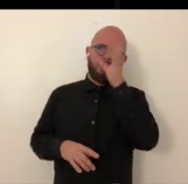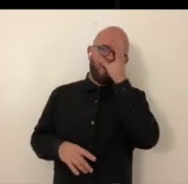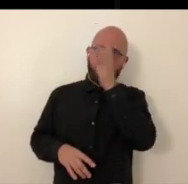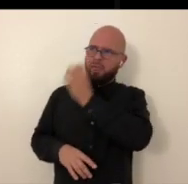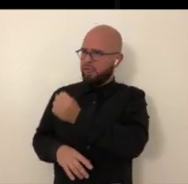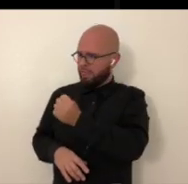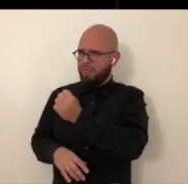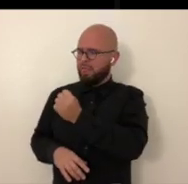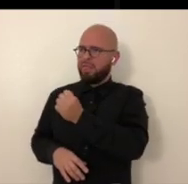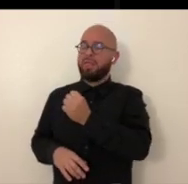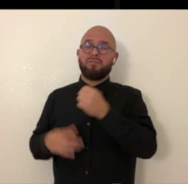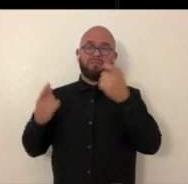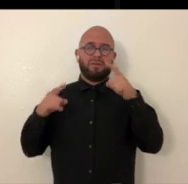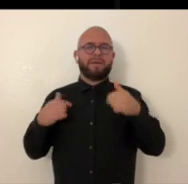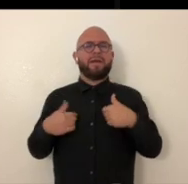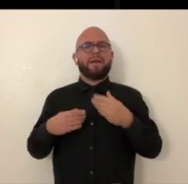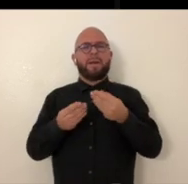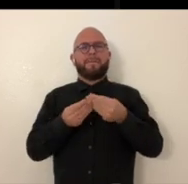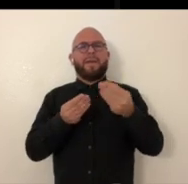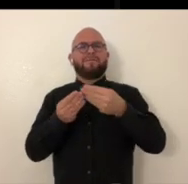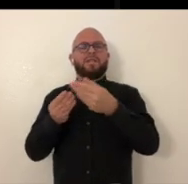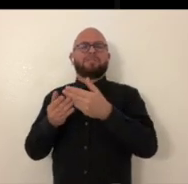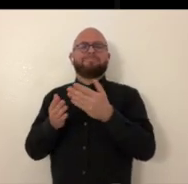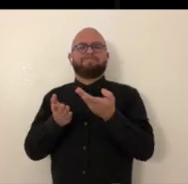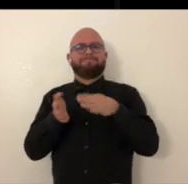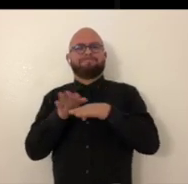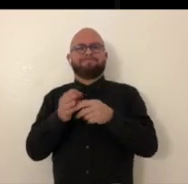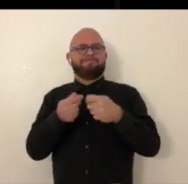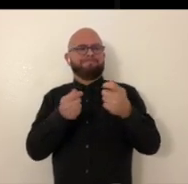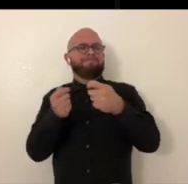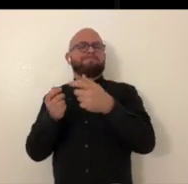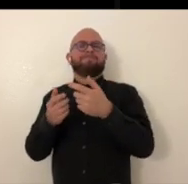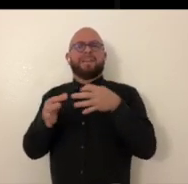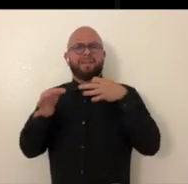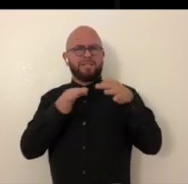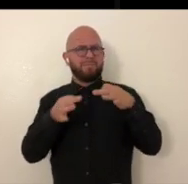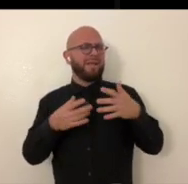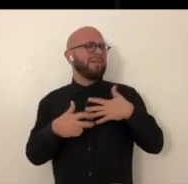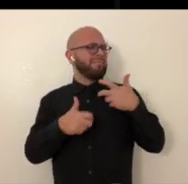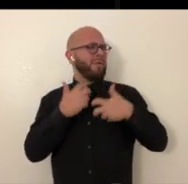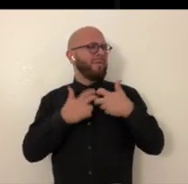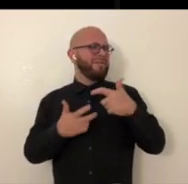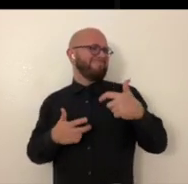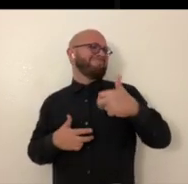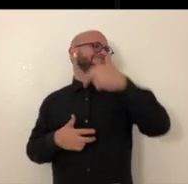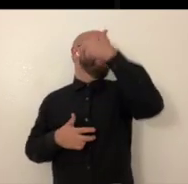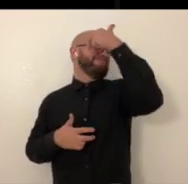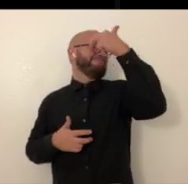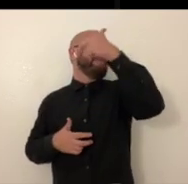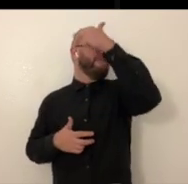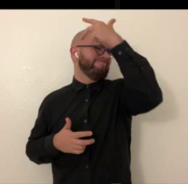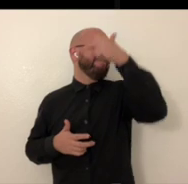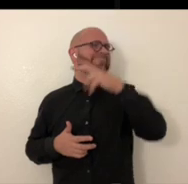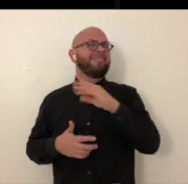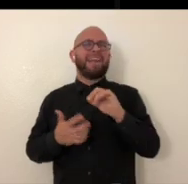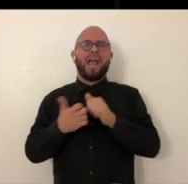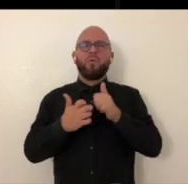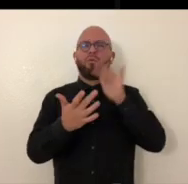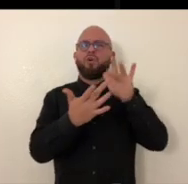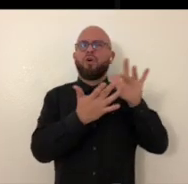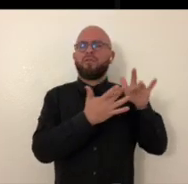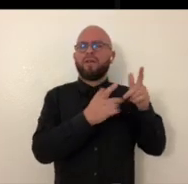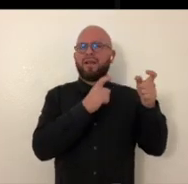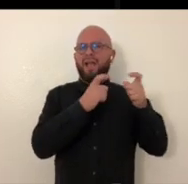you know, the color, obviously it's immediately drawing attention to it. And I had like little pamphlets explaining like what the problem was and like things you can